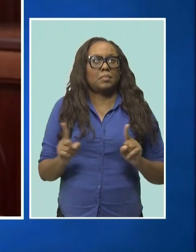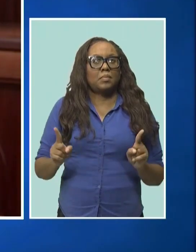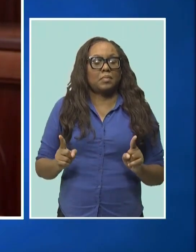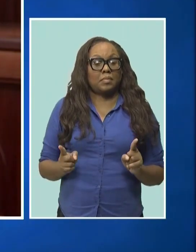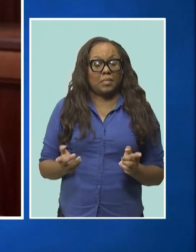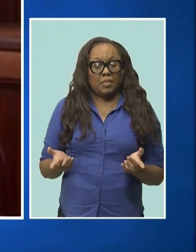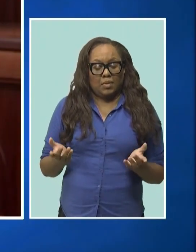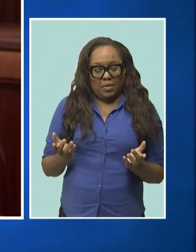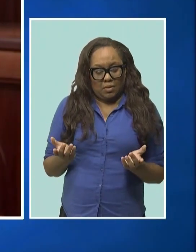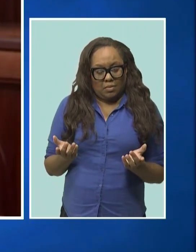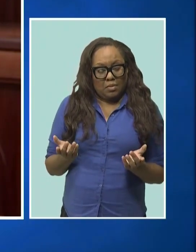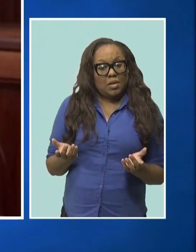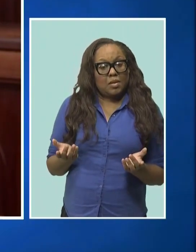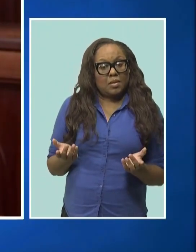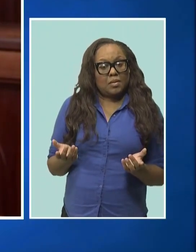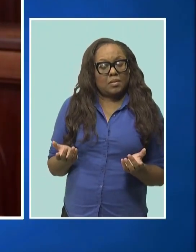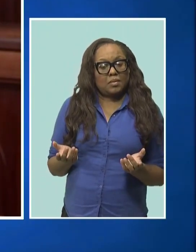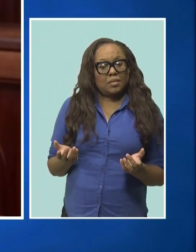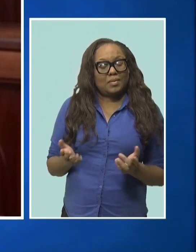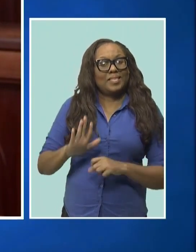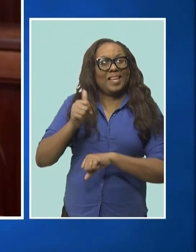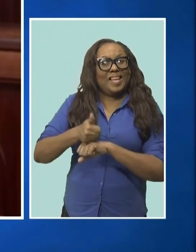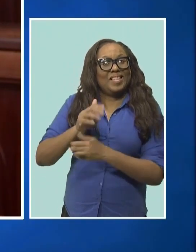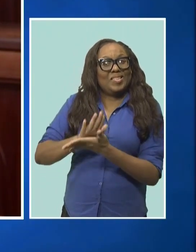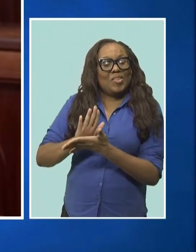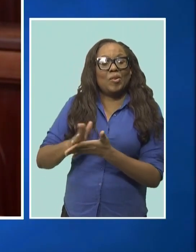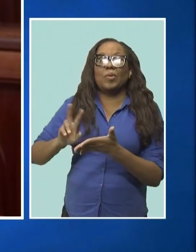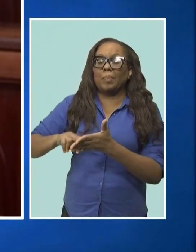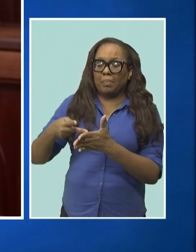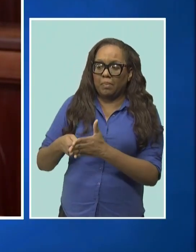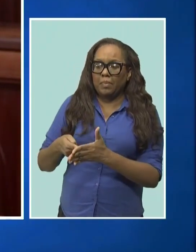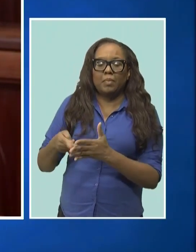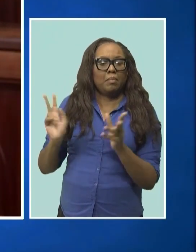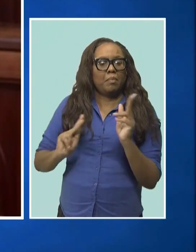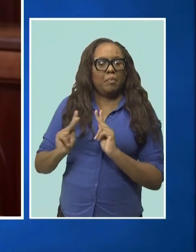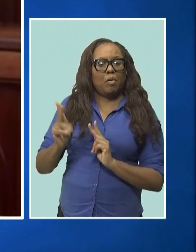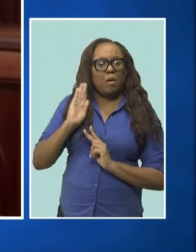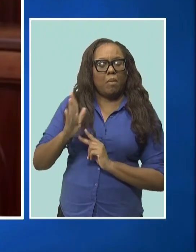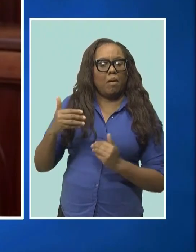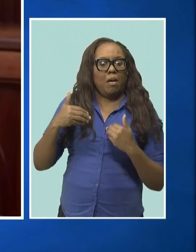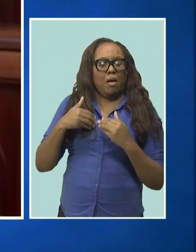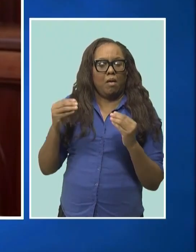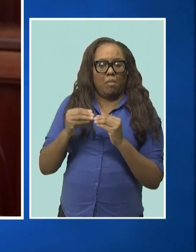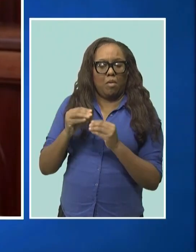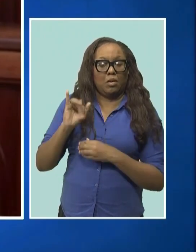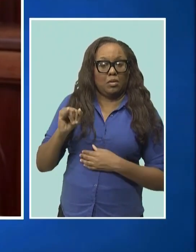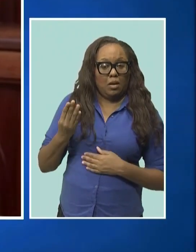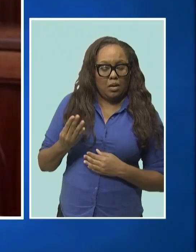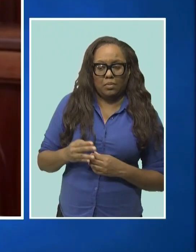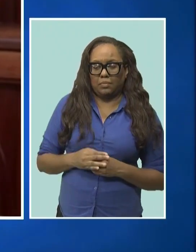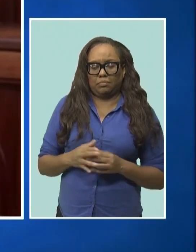matter that will generate employment, create growth,